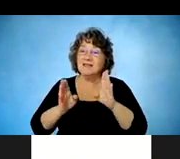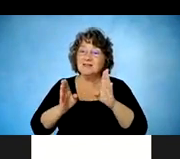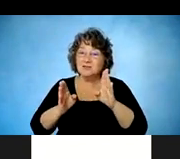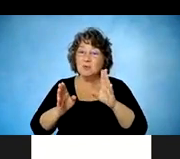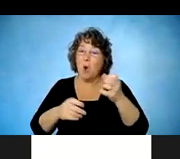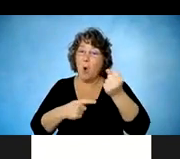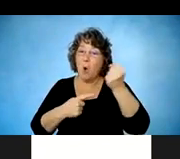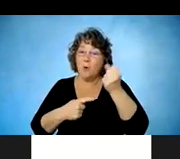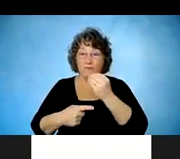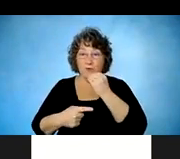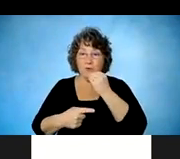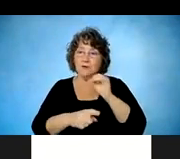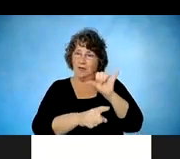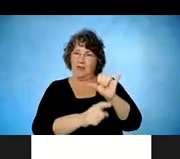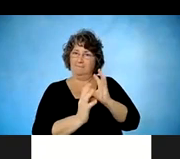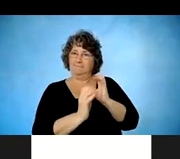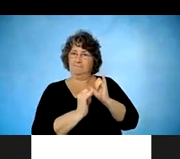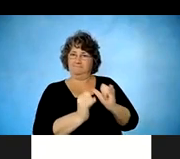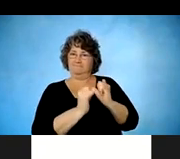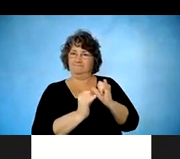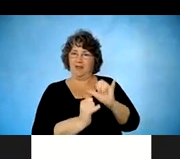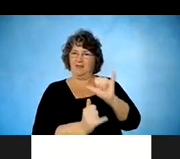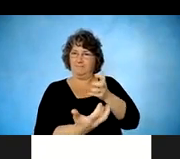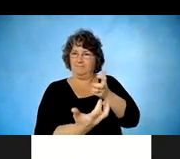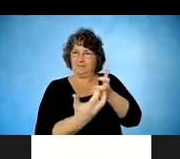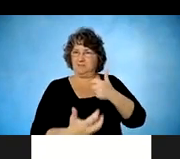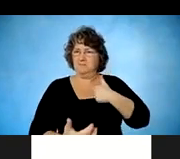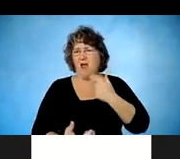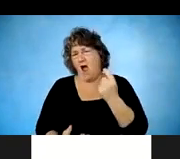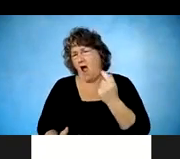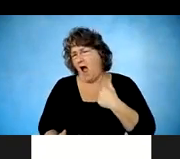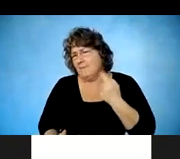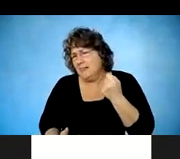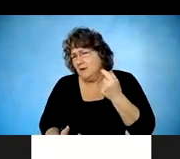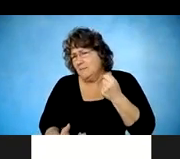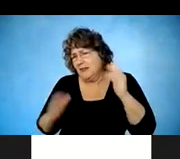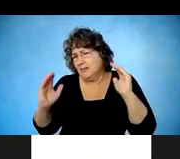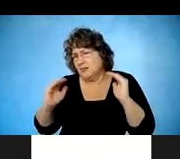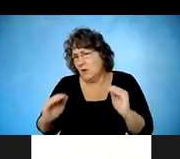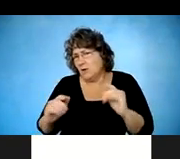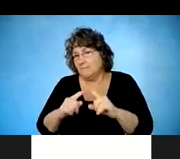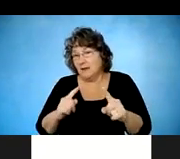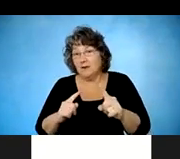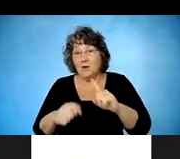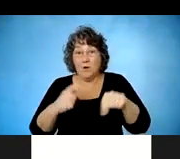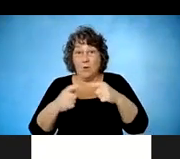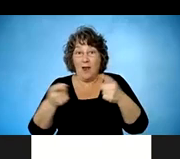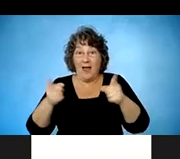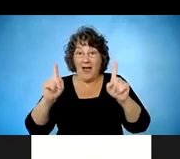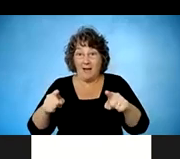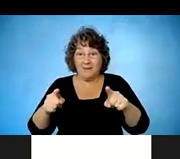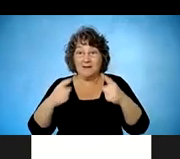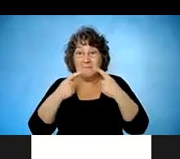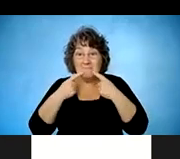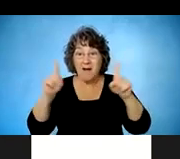injury. I'm a little lower. But when I first started to have this pinch, I was able to independently feed